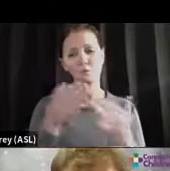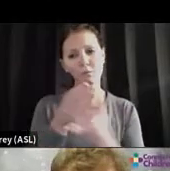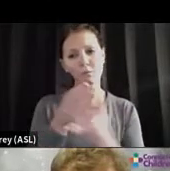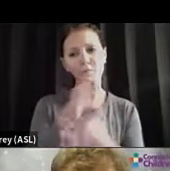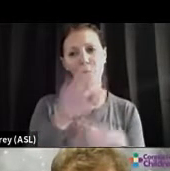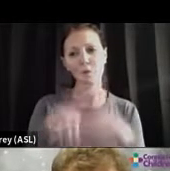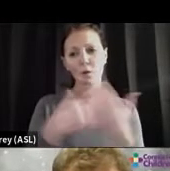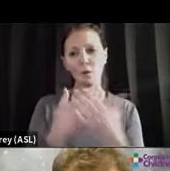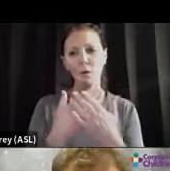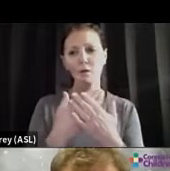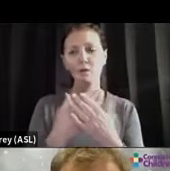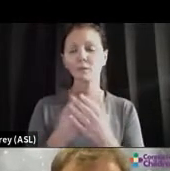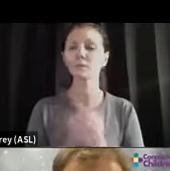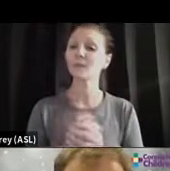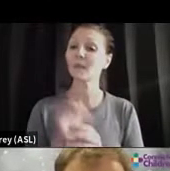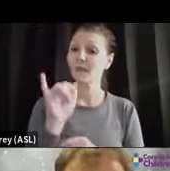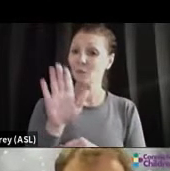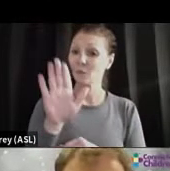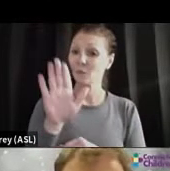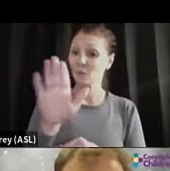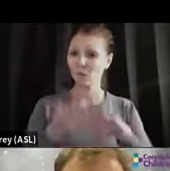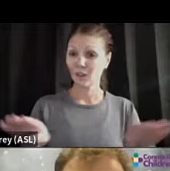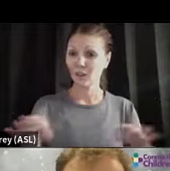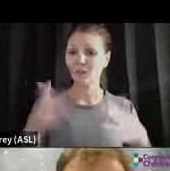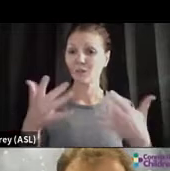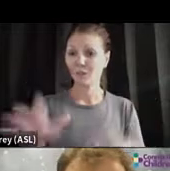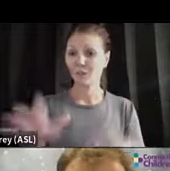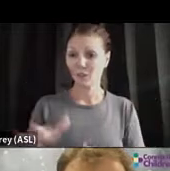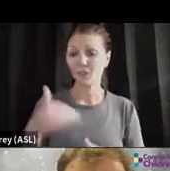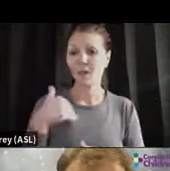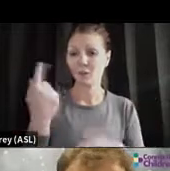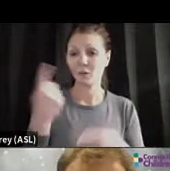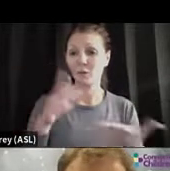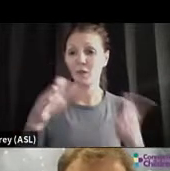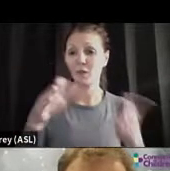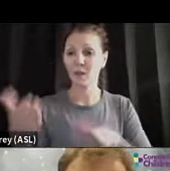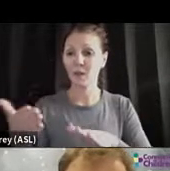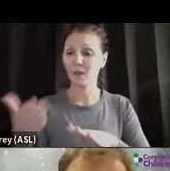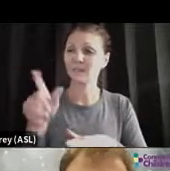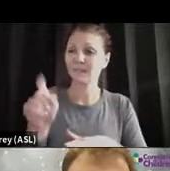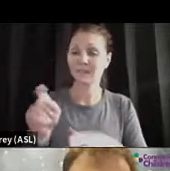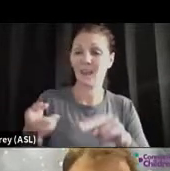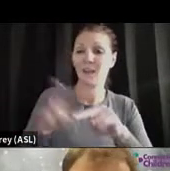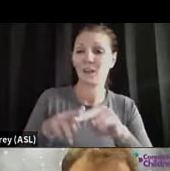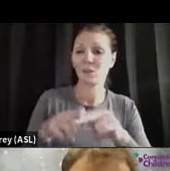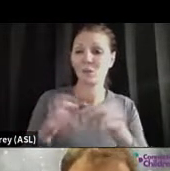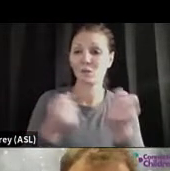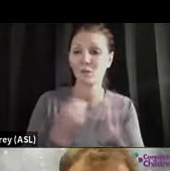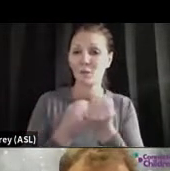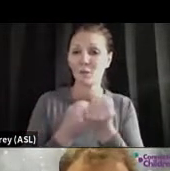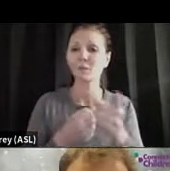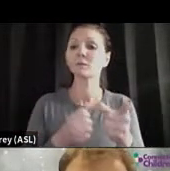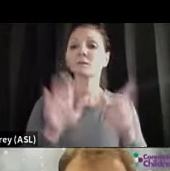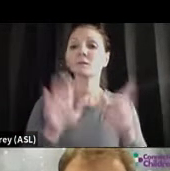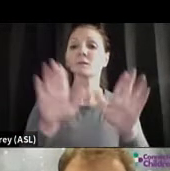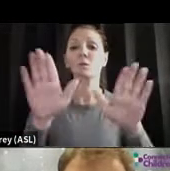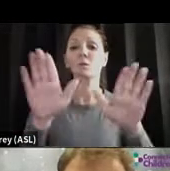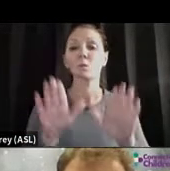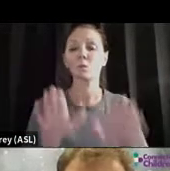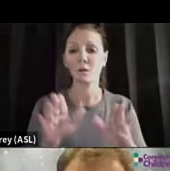experienced the loss of someone and you need some extra support, this is a really great handout for how to deal and cope with traumatic grief.